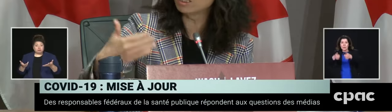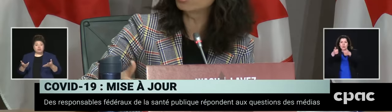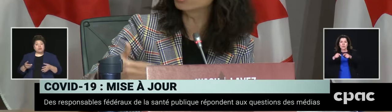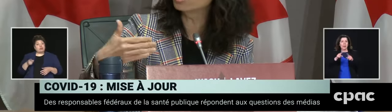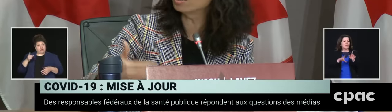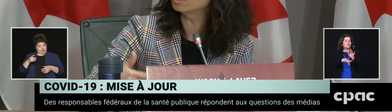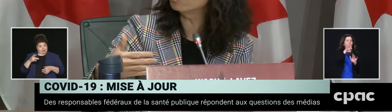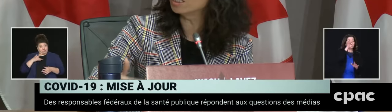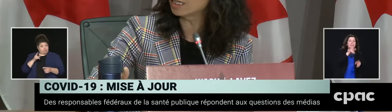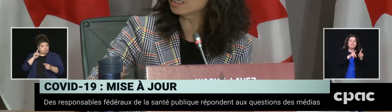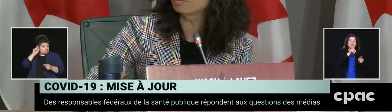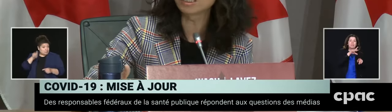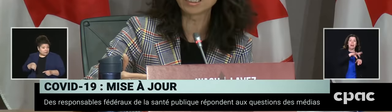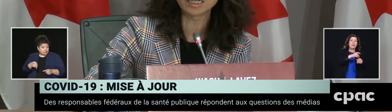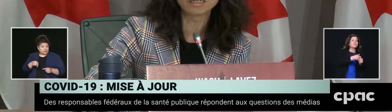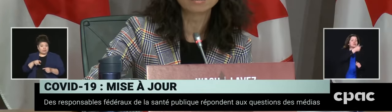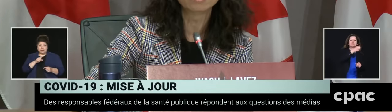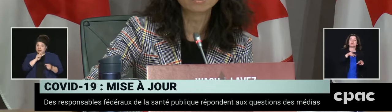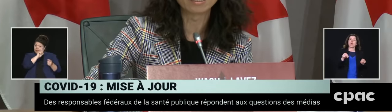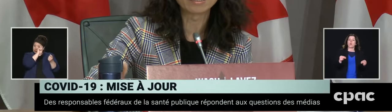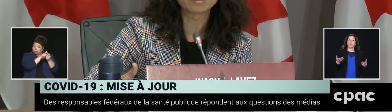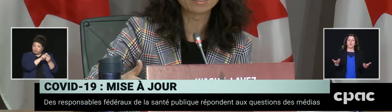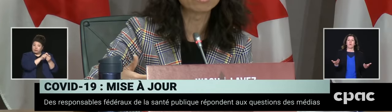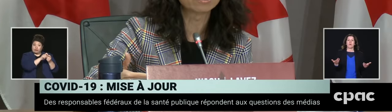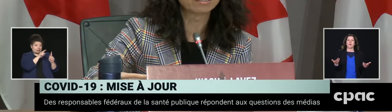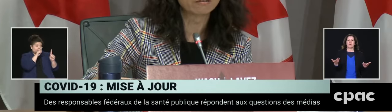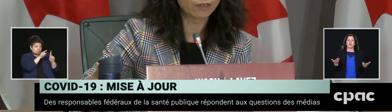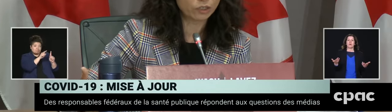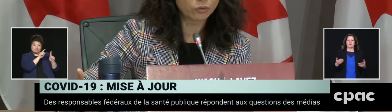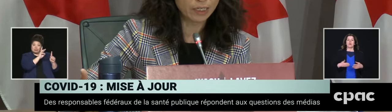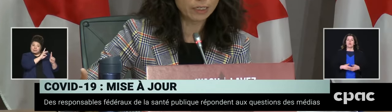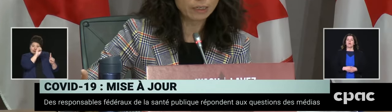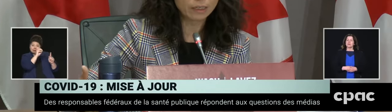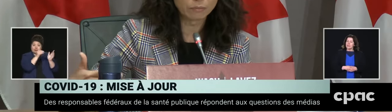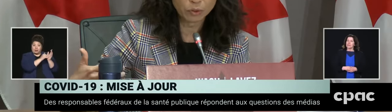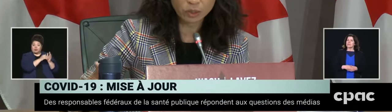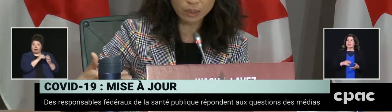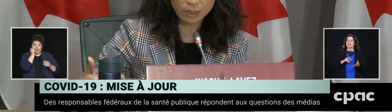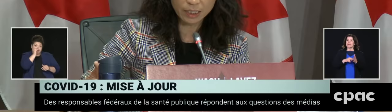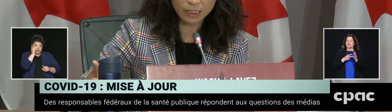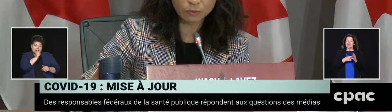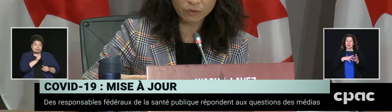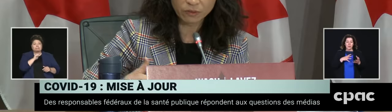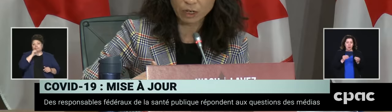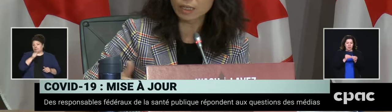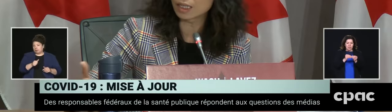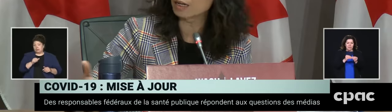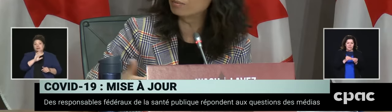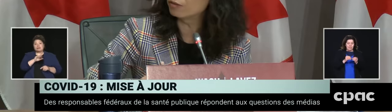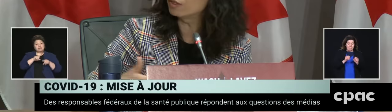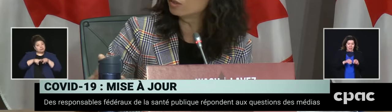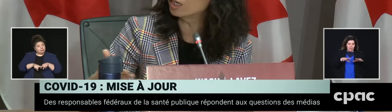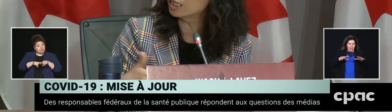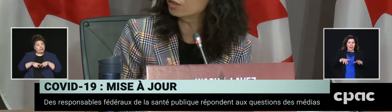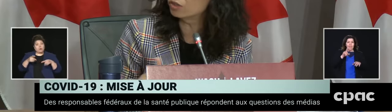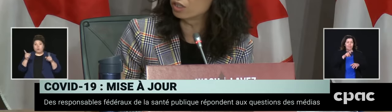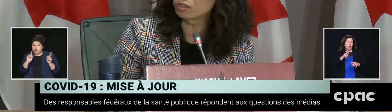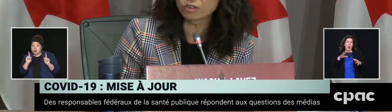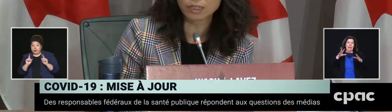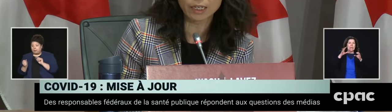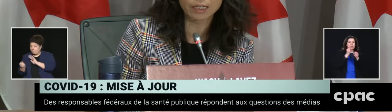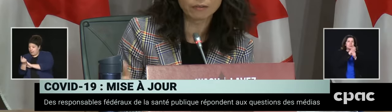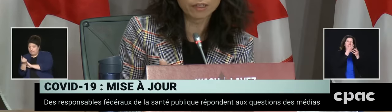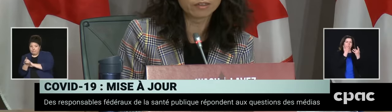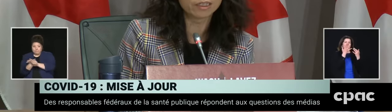we must reach a certain number of tests per day. I think that will still fluctuate. The important thing is we've got that buffer, we've got that